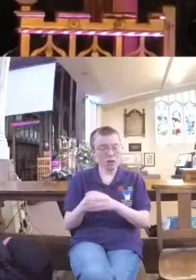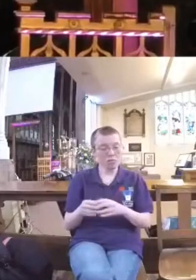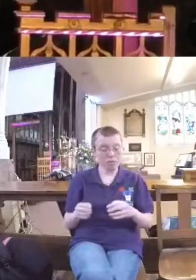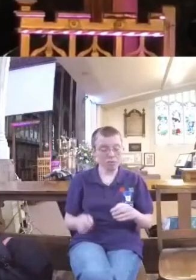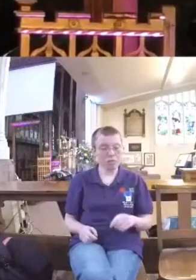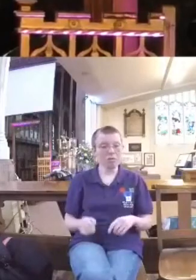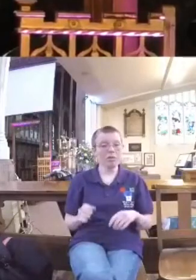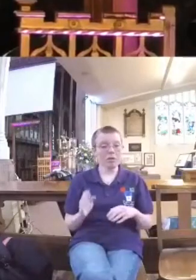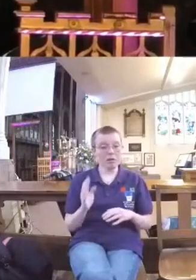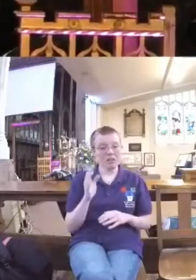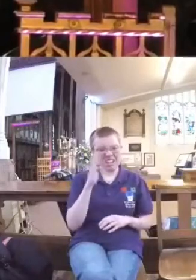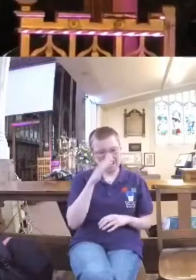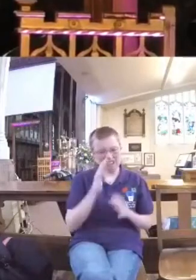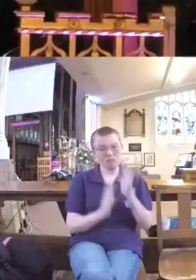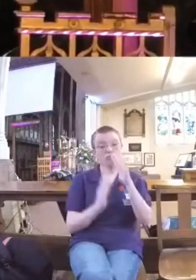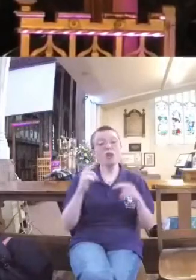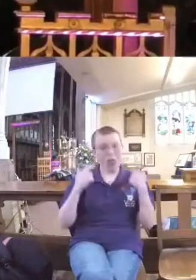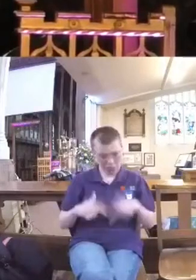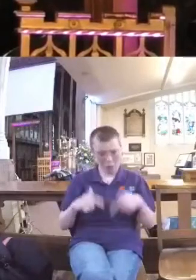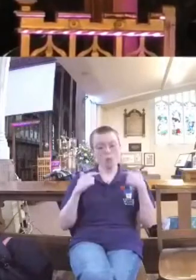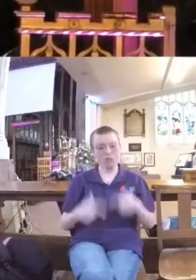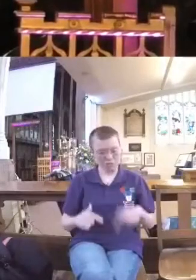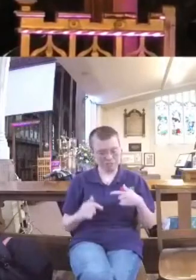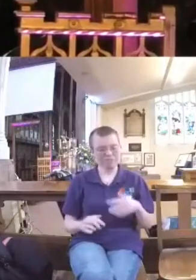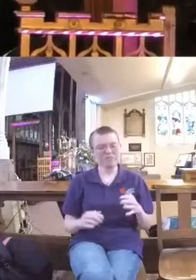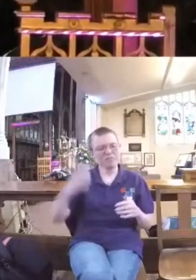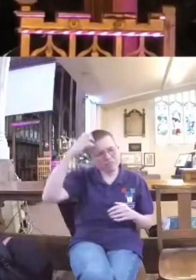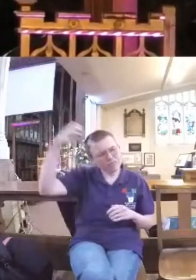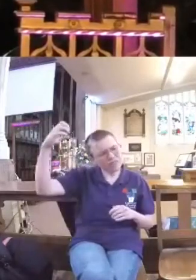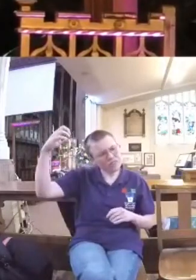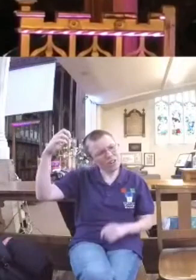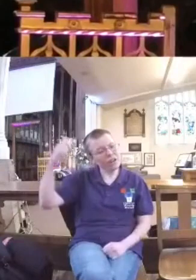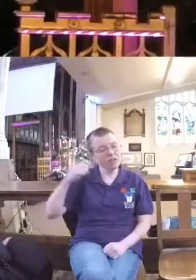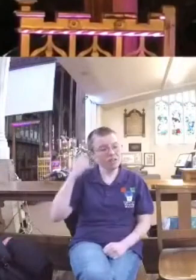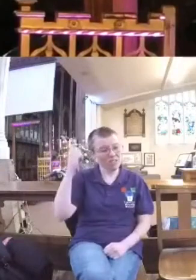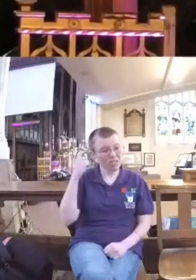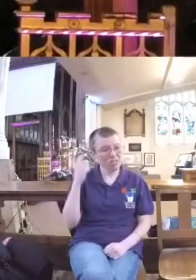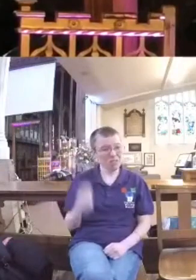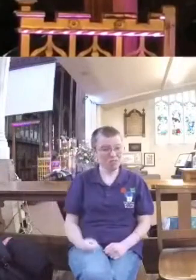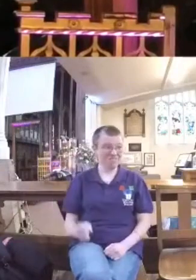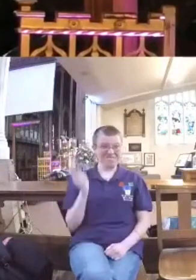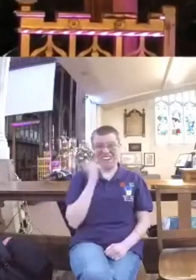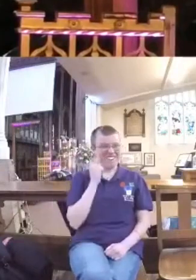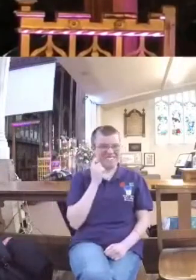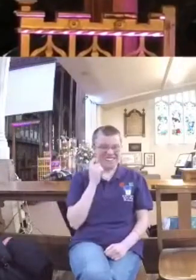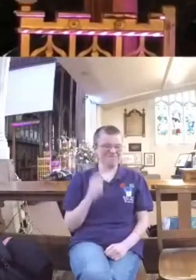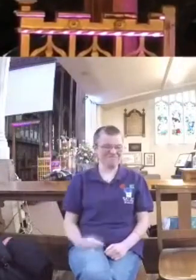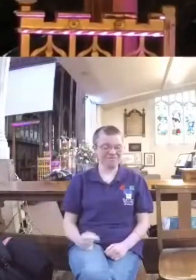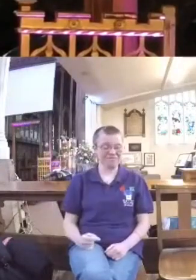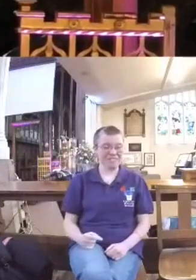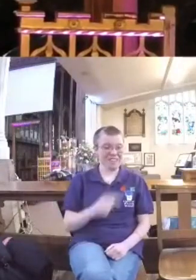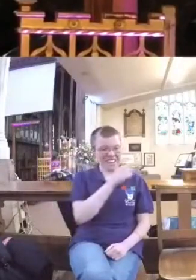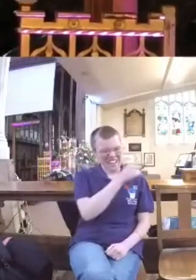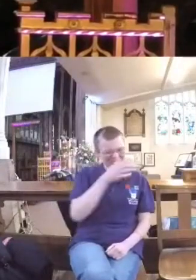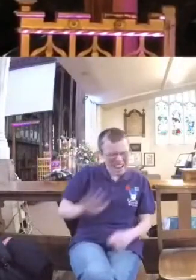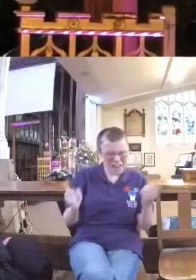burn incense before the Lord. And I guess to Isaiah, it seemed like a simple task. He's done everything